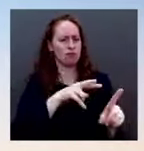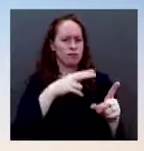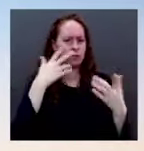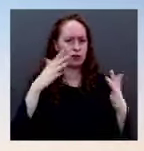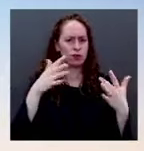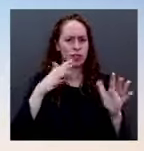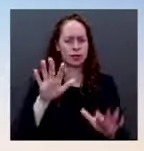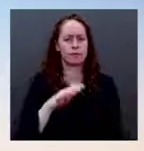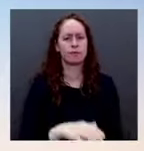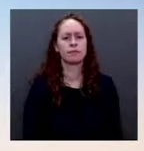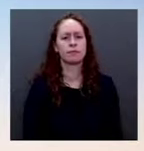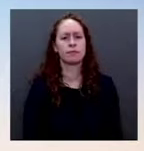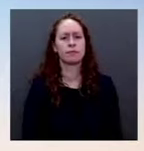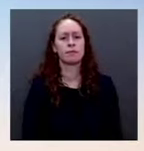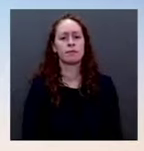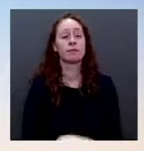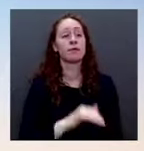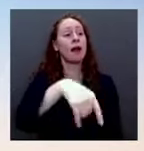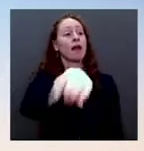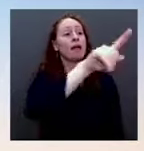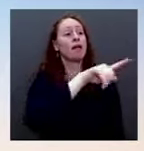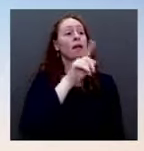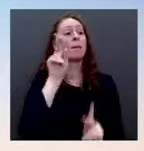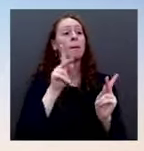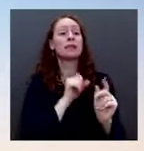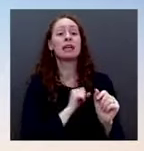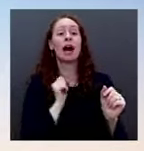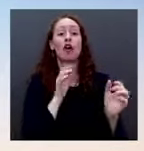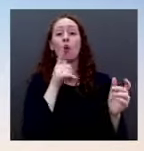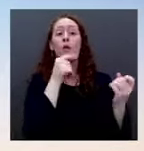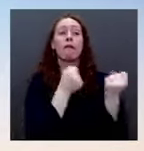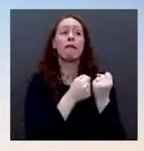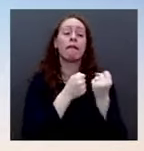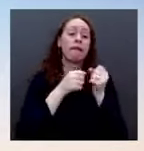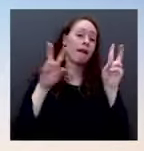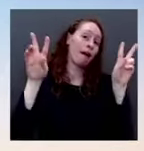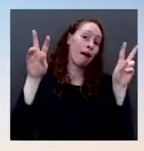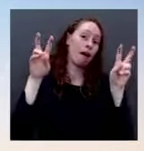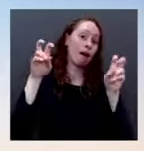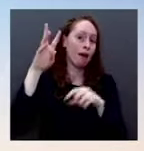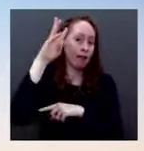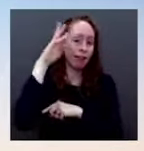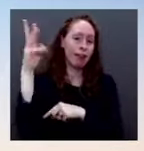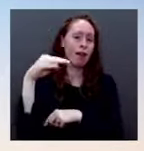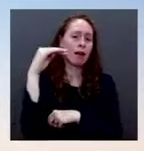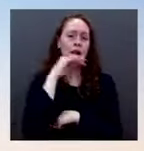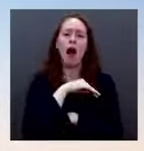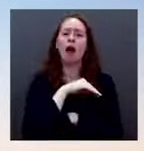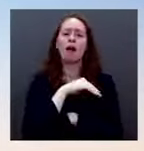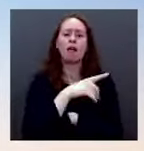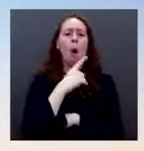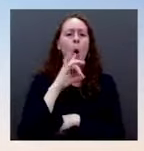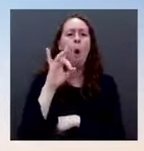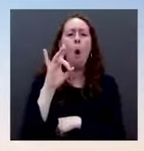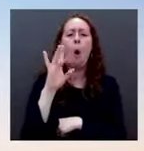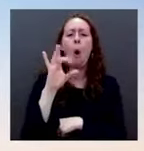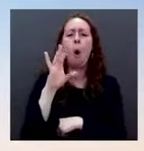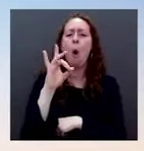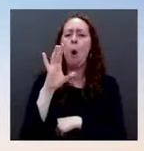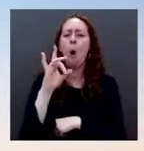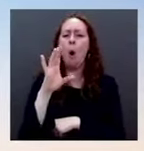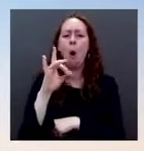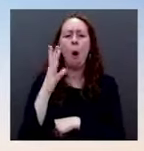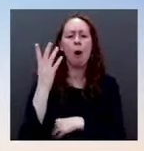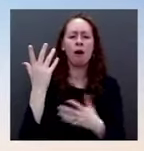happened on January 6th. Who could not be? Who was watching them? And since then, they have done nothing to help support the work of the